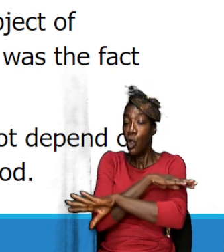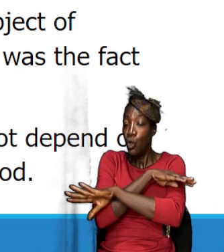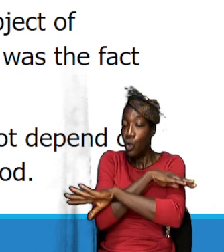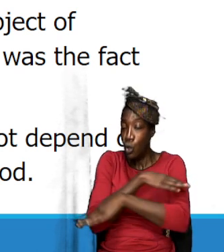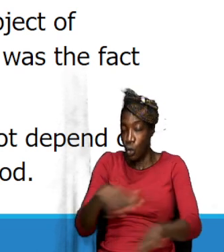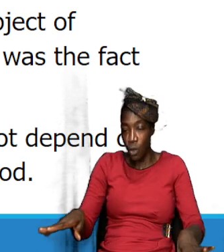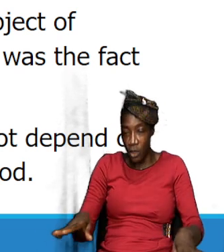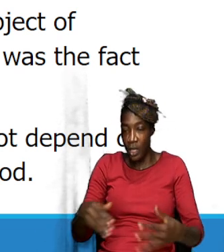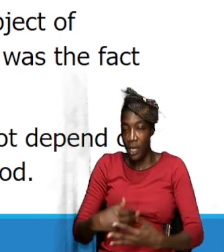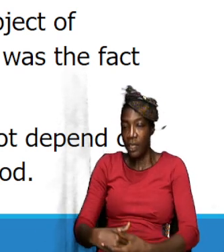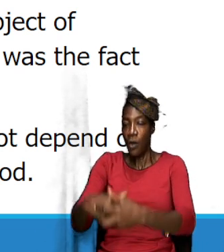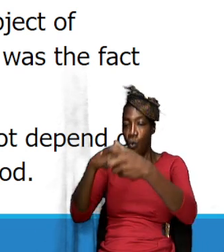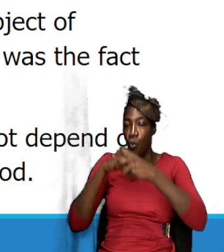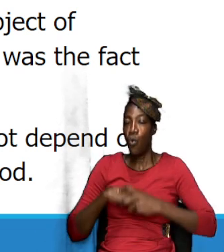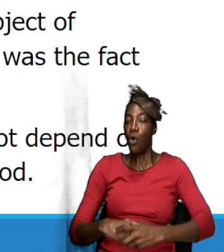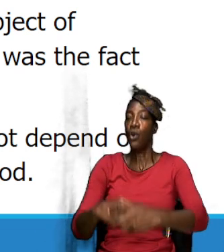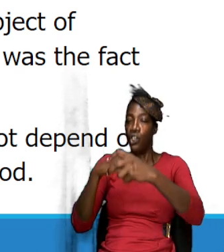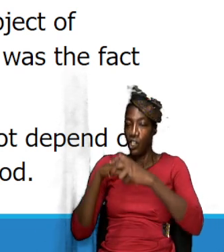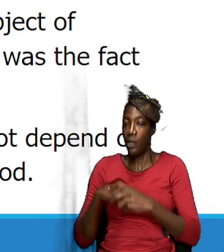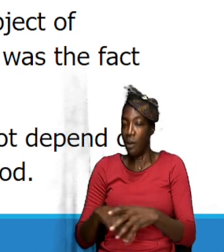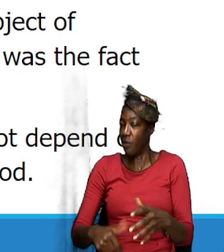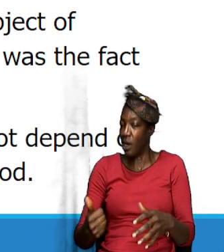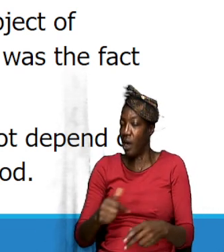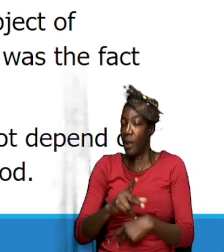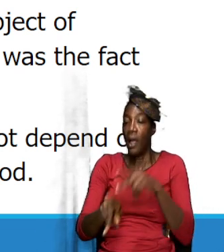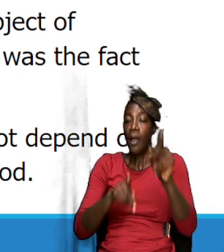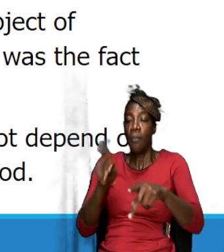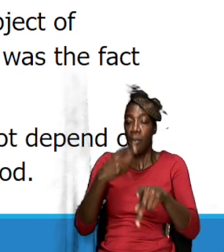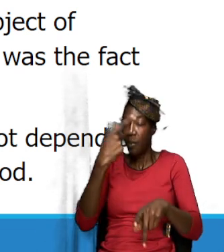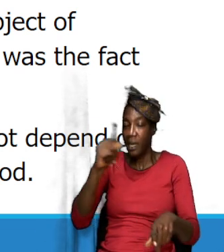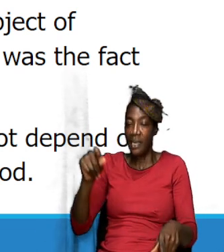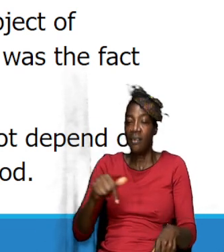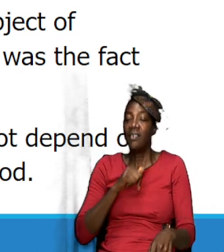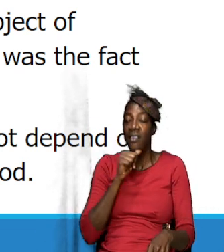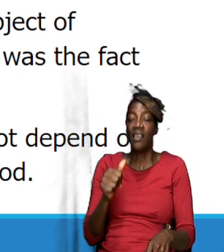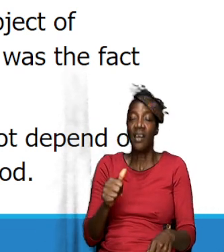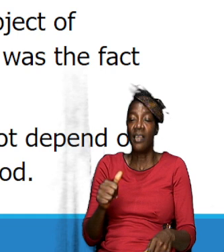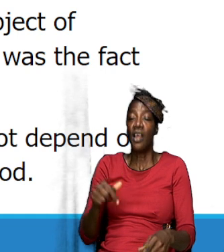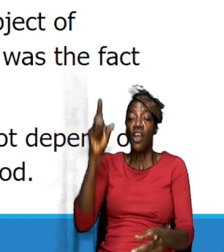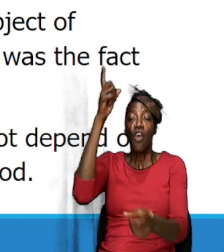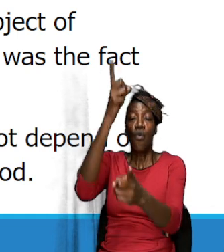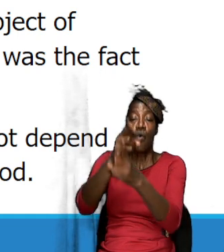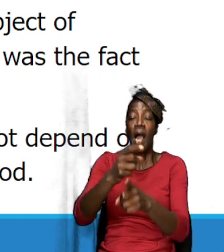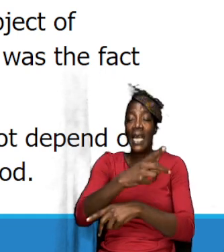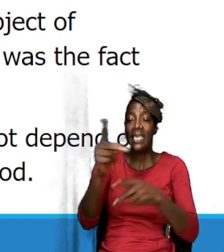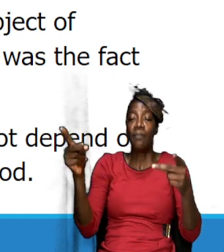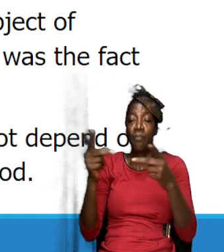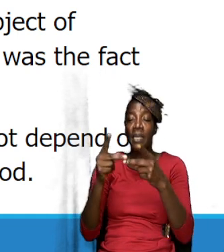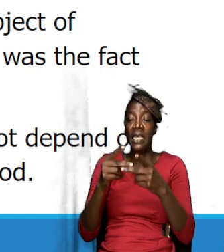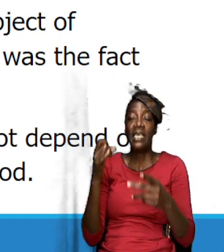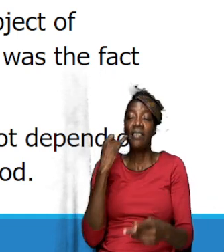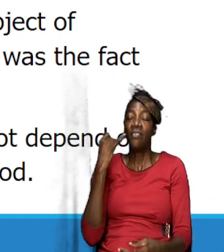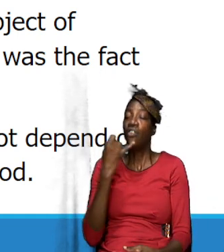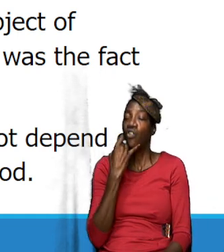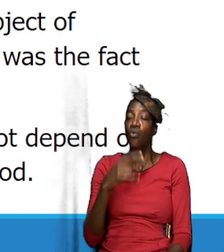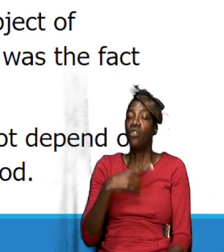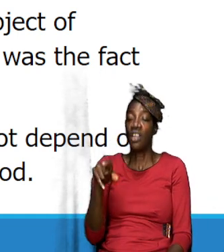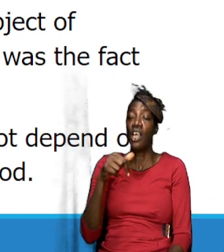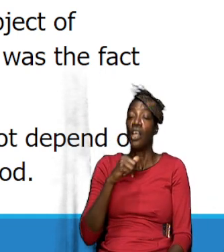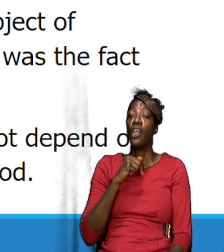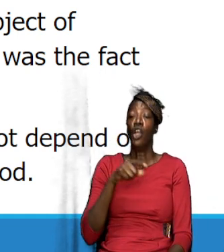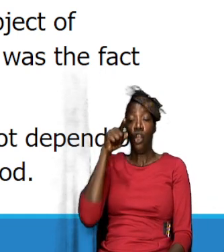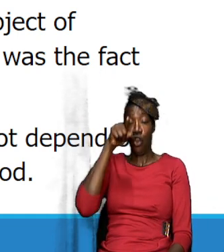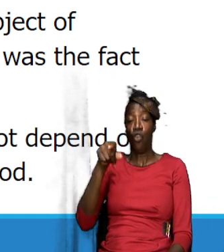worship of the Samaritan because it was not in the correct place as it were so the Jews are saying that you are not